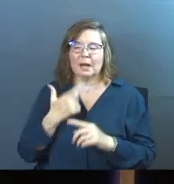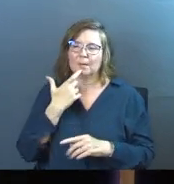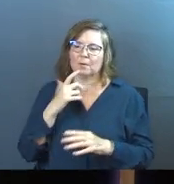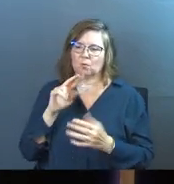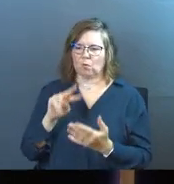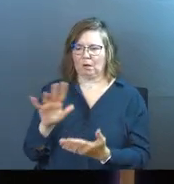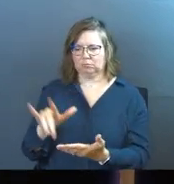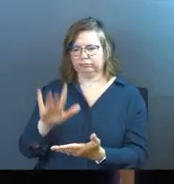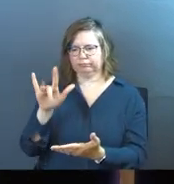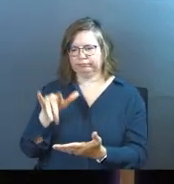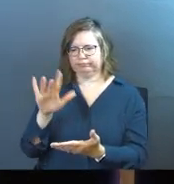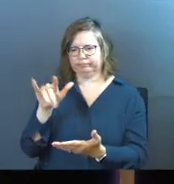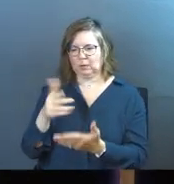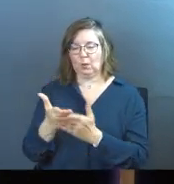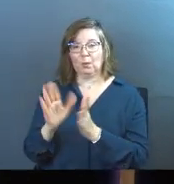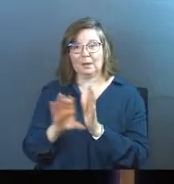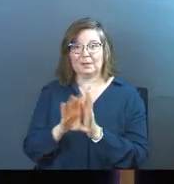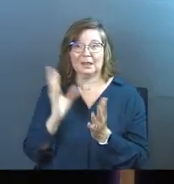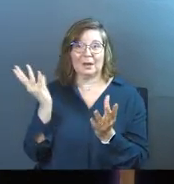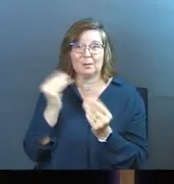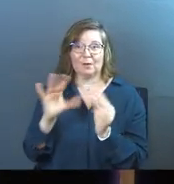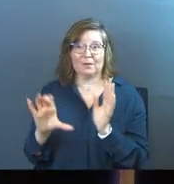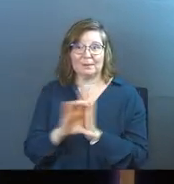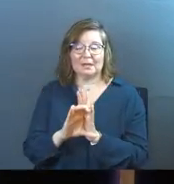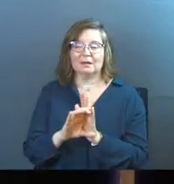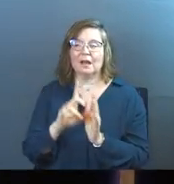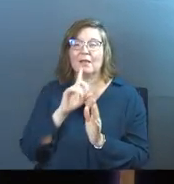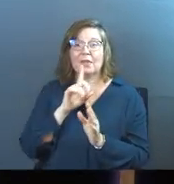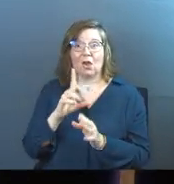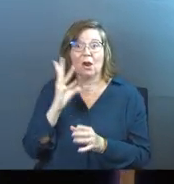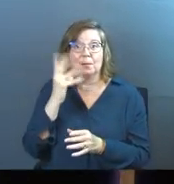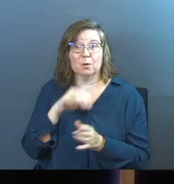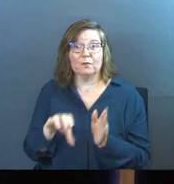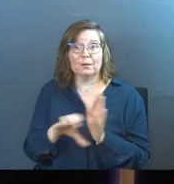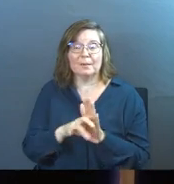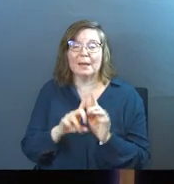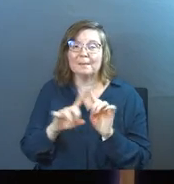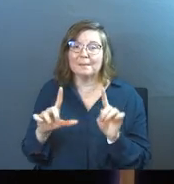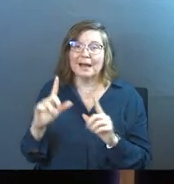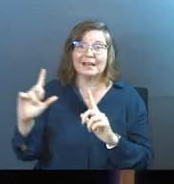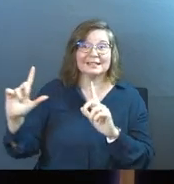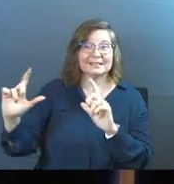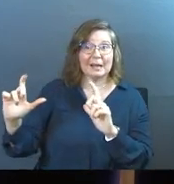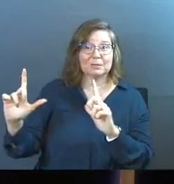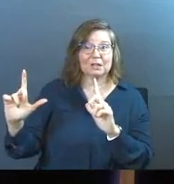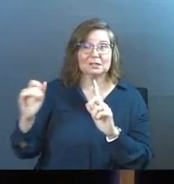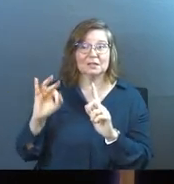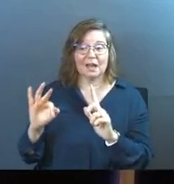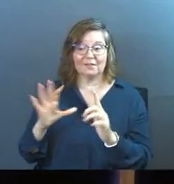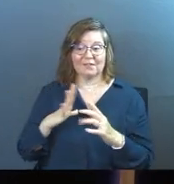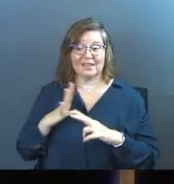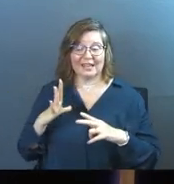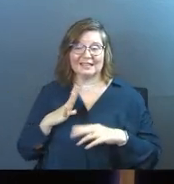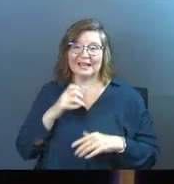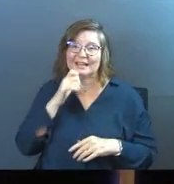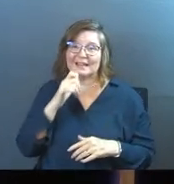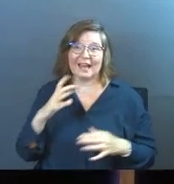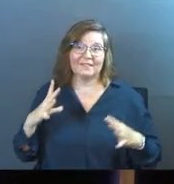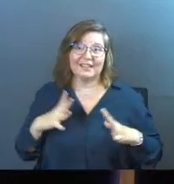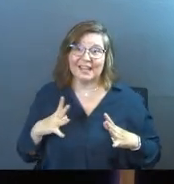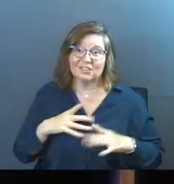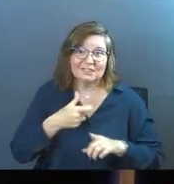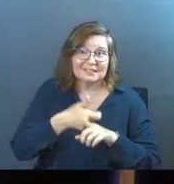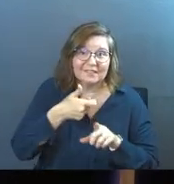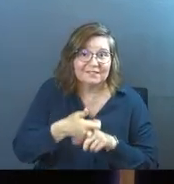I'm watching all of this stuff through the pictures. These are beautiful pictures and they are beautiful pictures, but snapshots of a vacation are not a